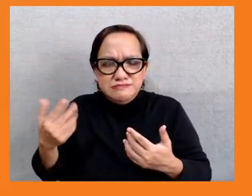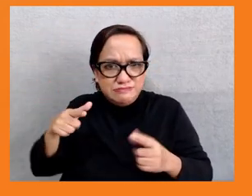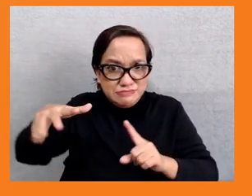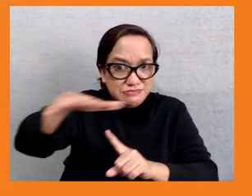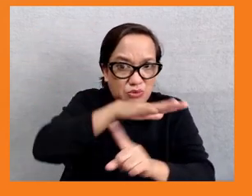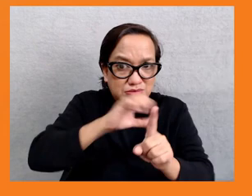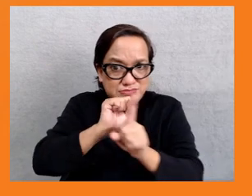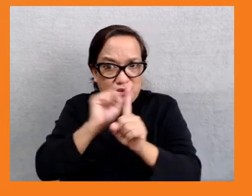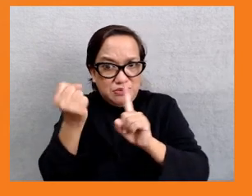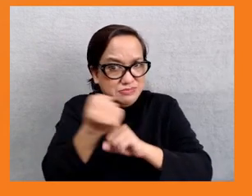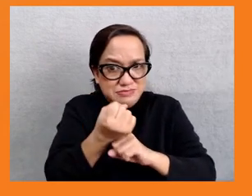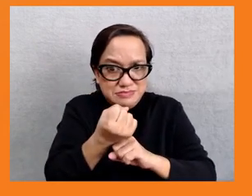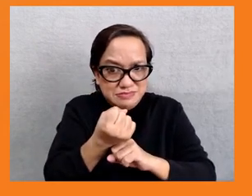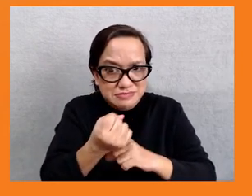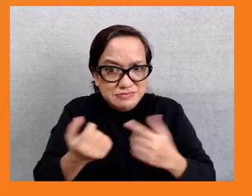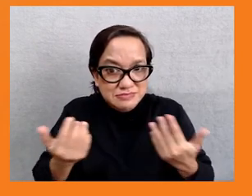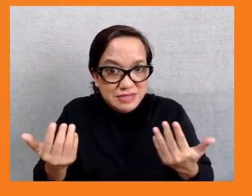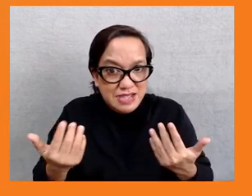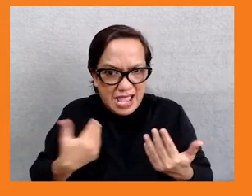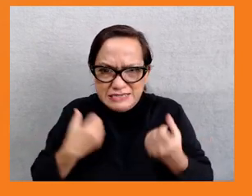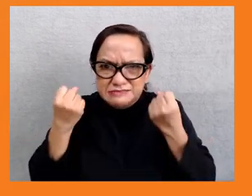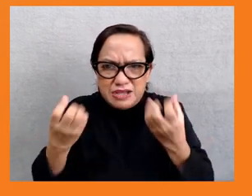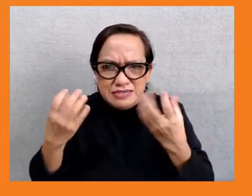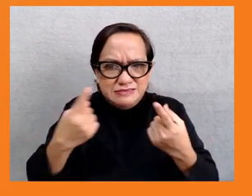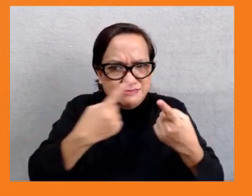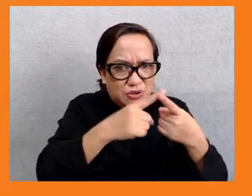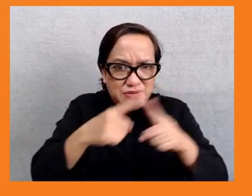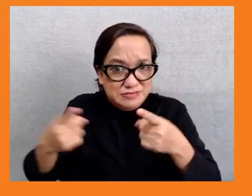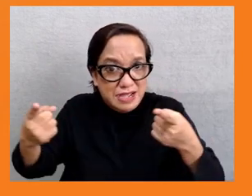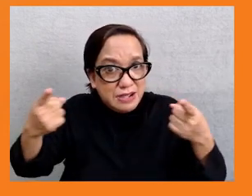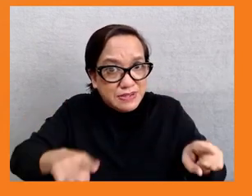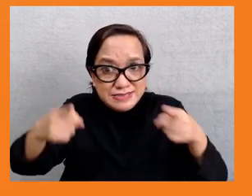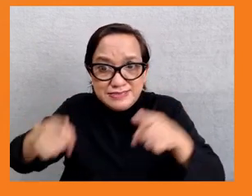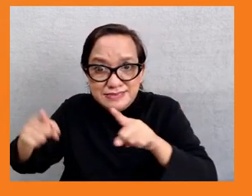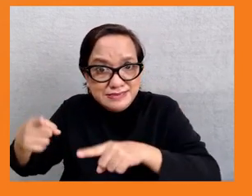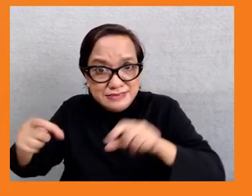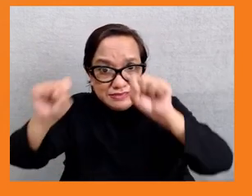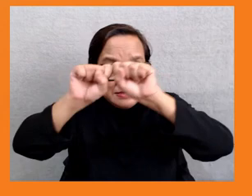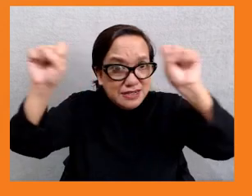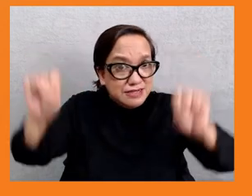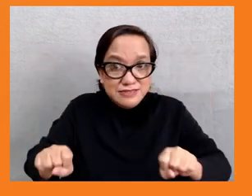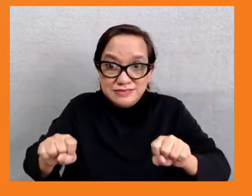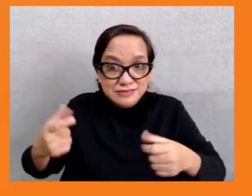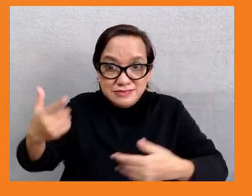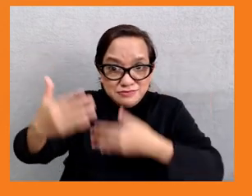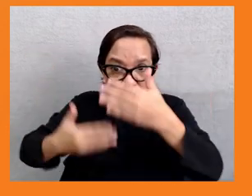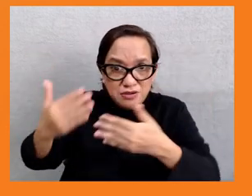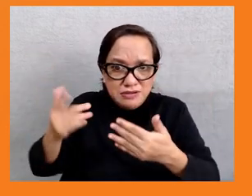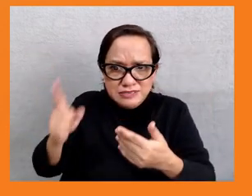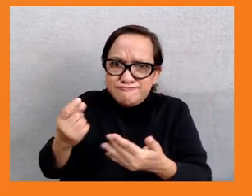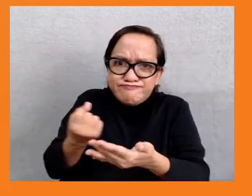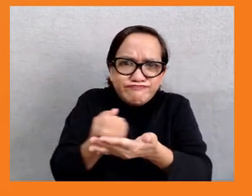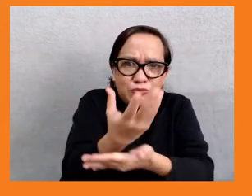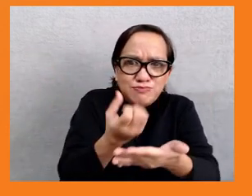capabilities of the system, as I mentioned earlier, to process the information to implement different types of taxes. And there's